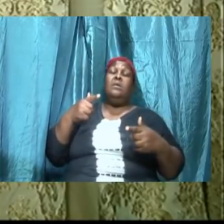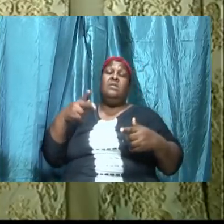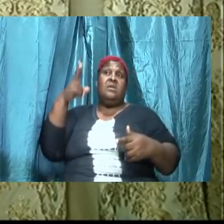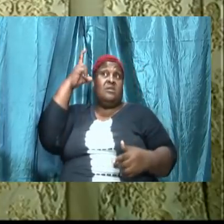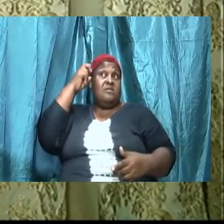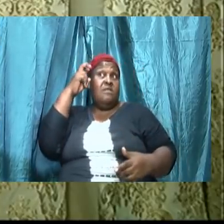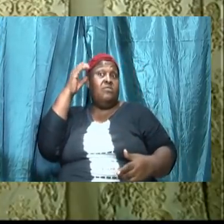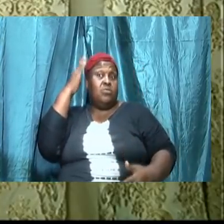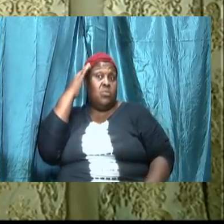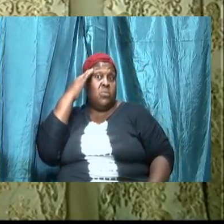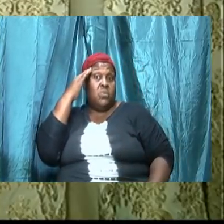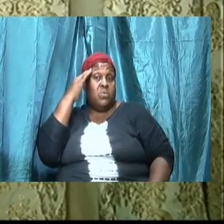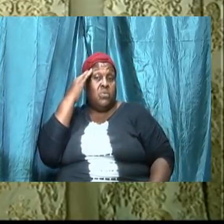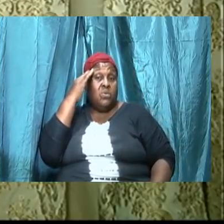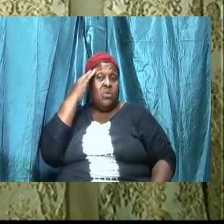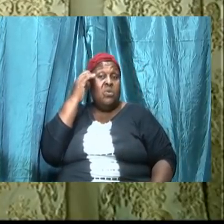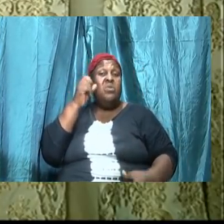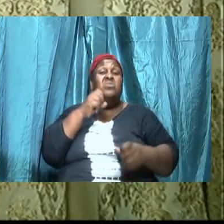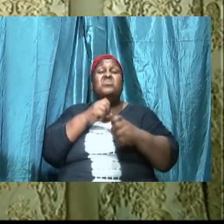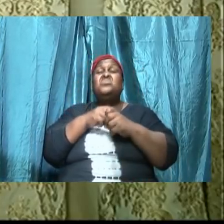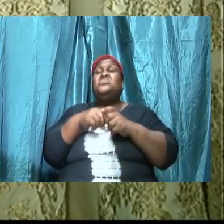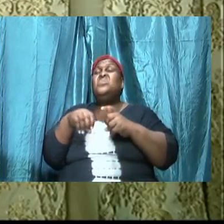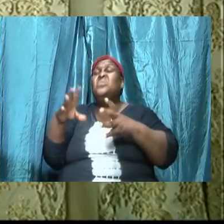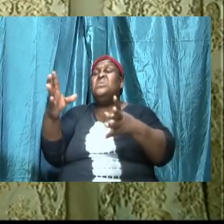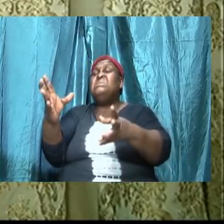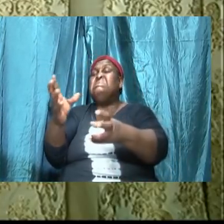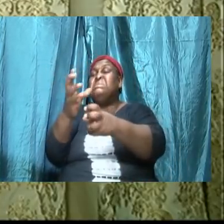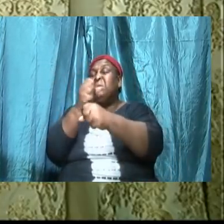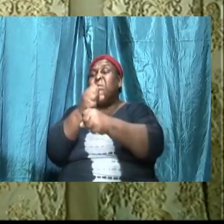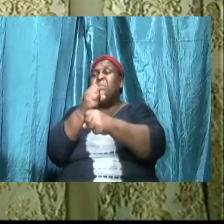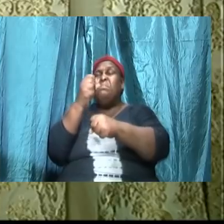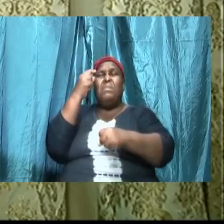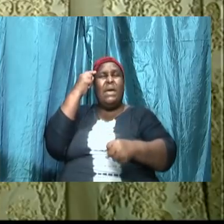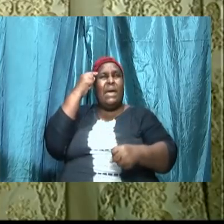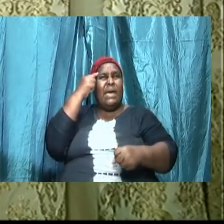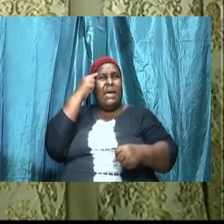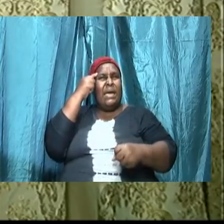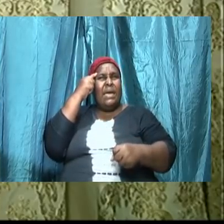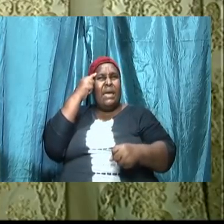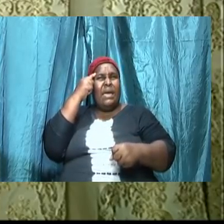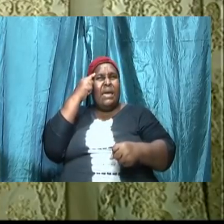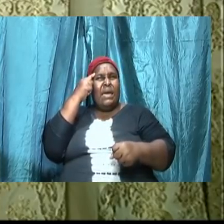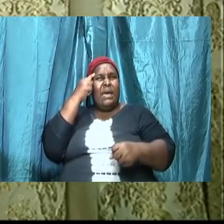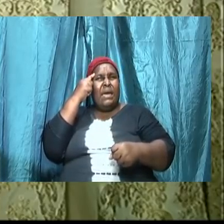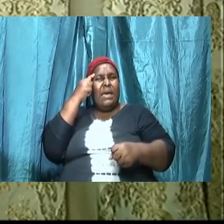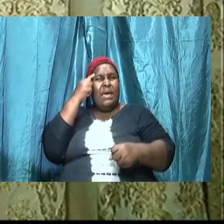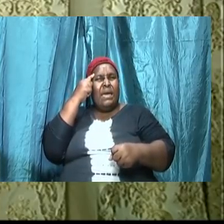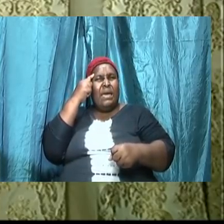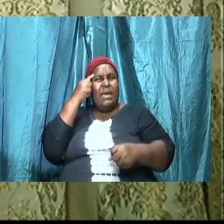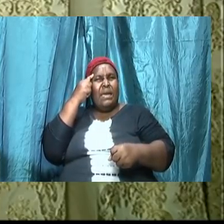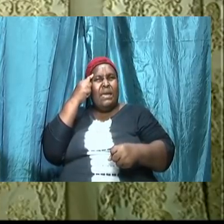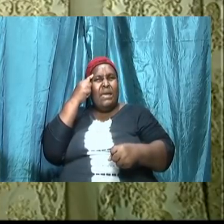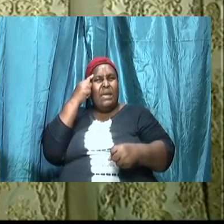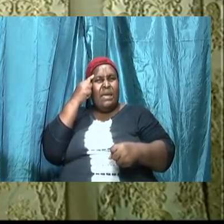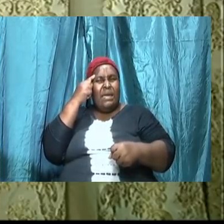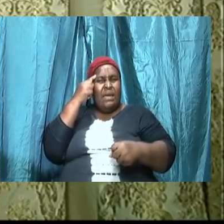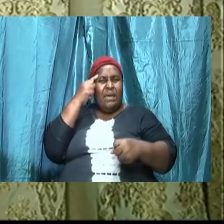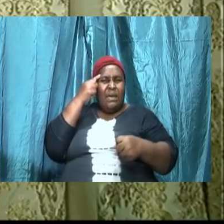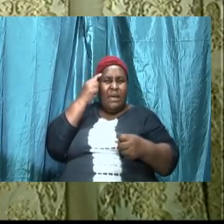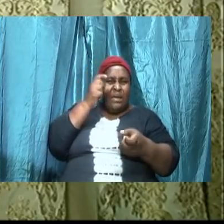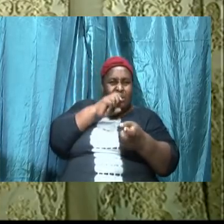that and so he captures the mind and divert our attention to everything